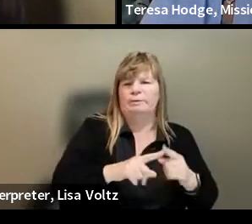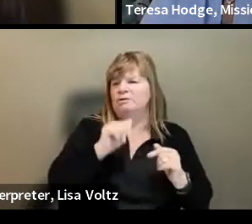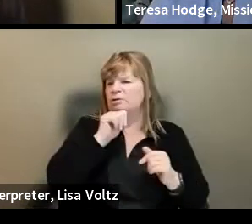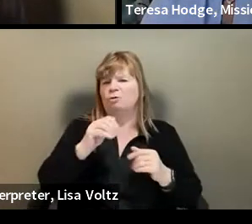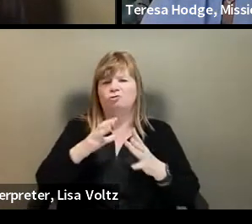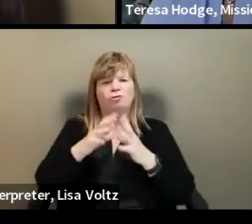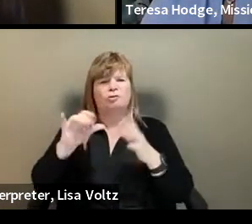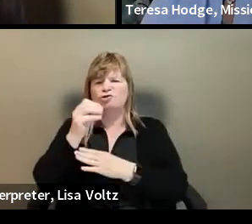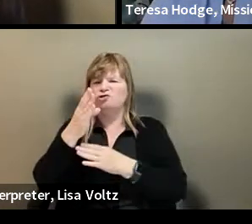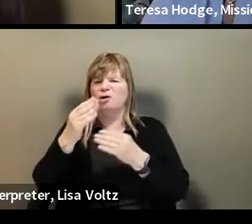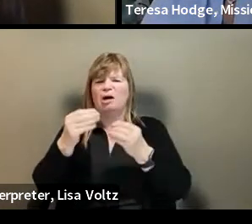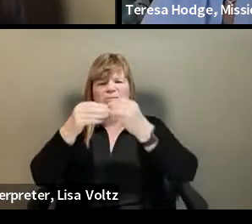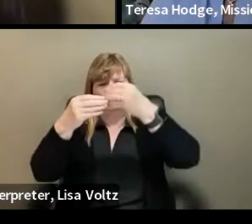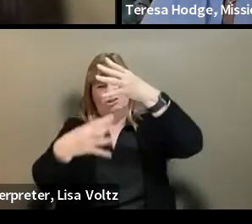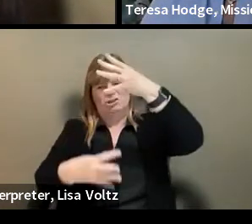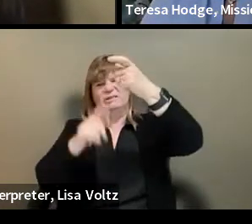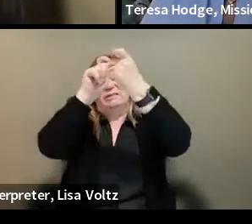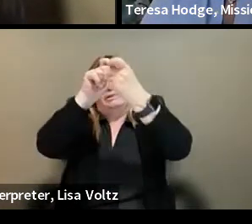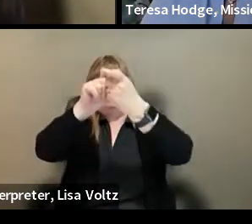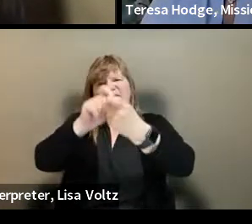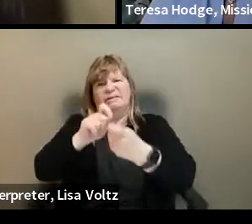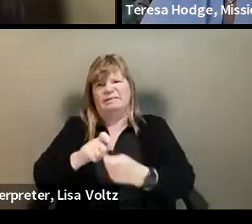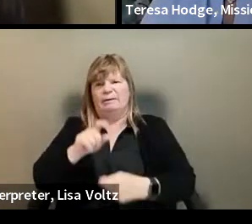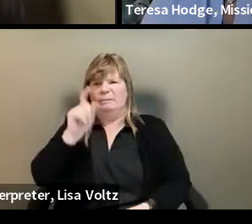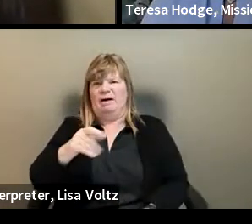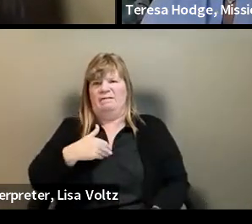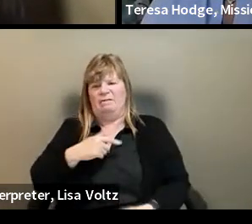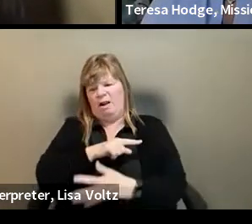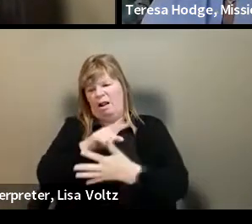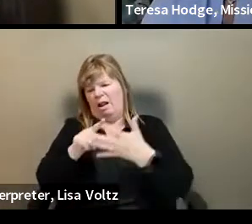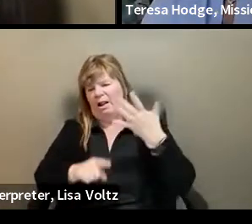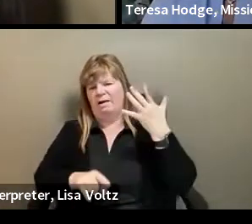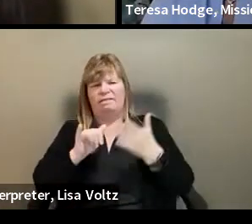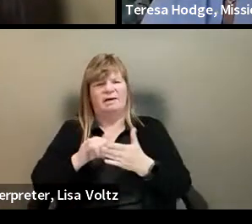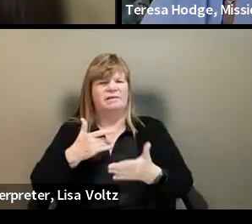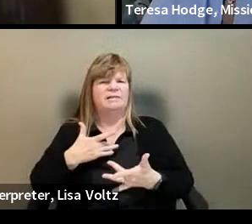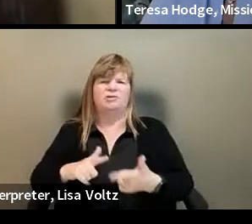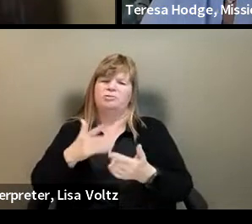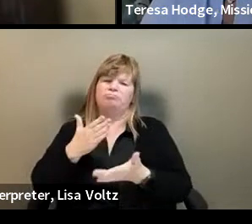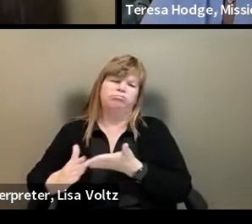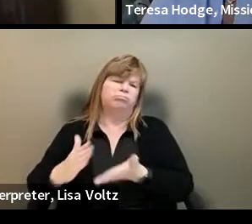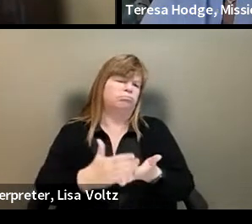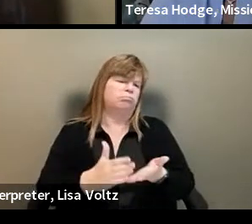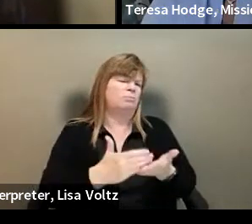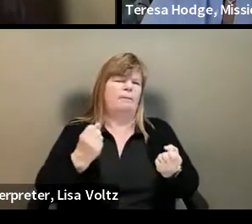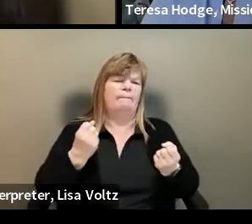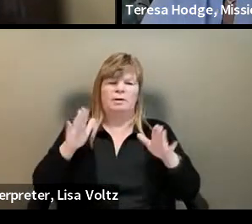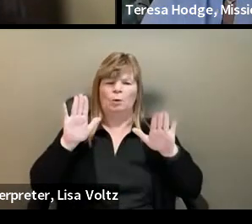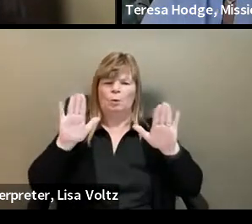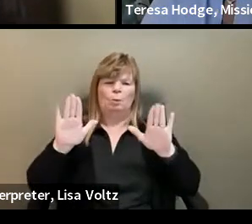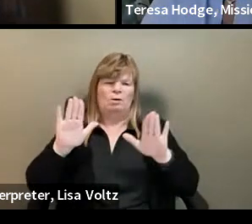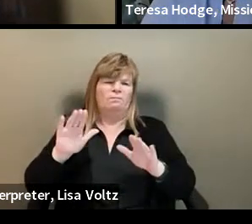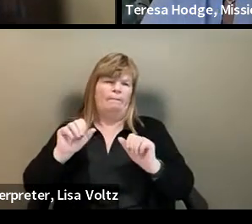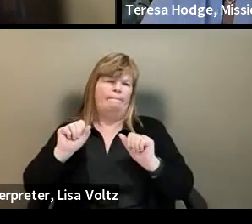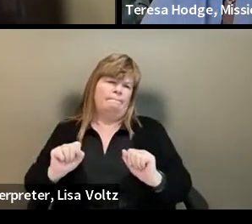descriptions with lots and lots of, uh, nice to haves because that ends up just excluding lots of great candidates for your roles.